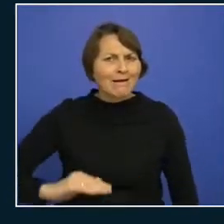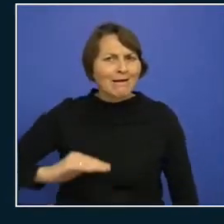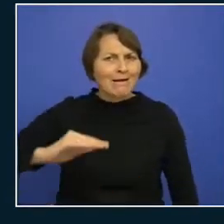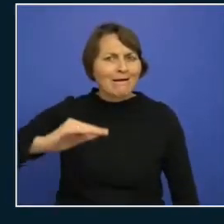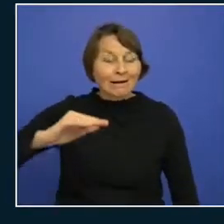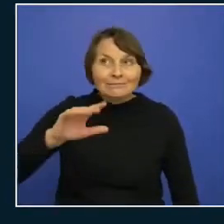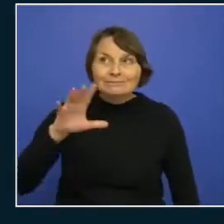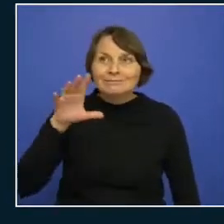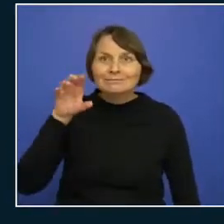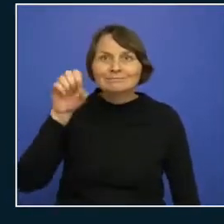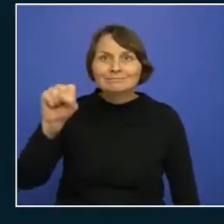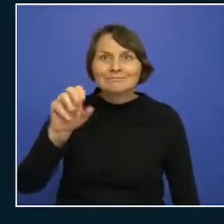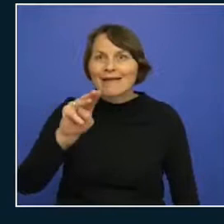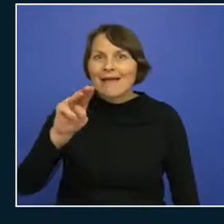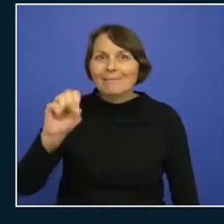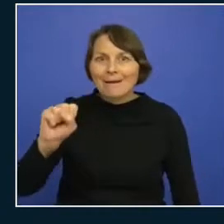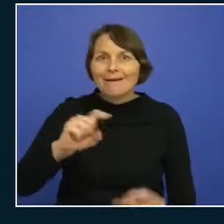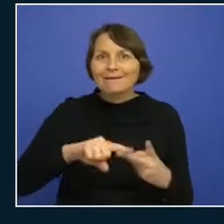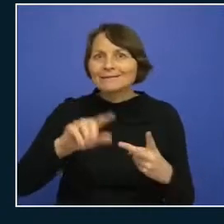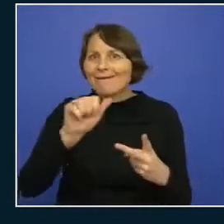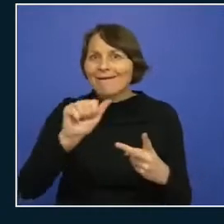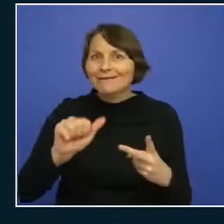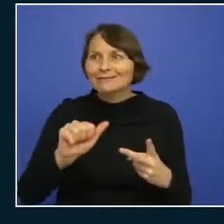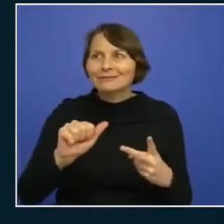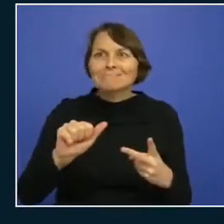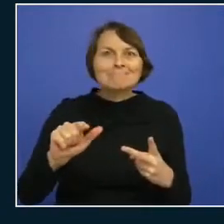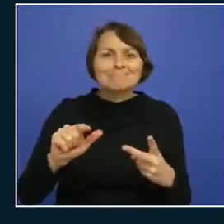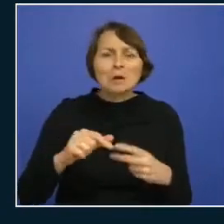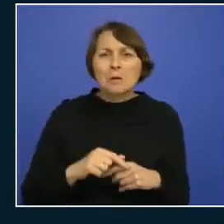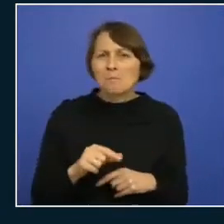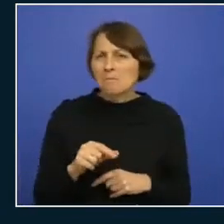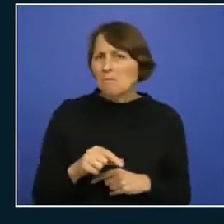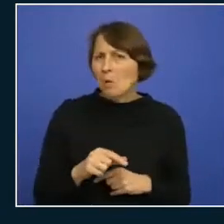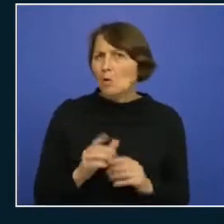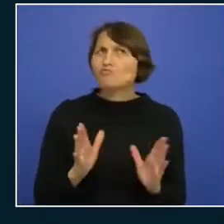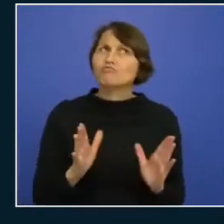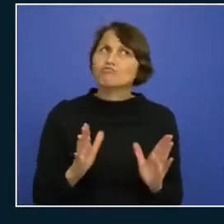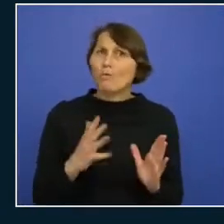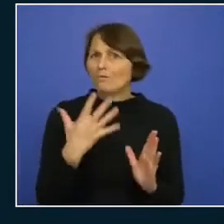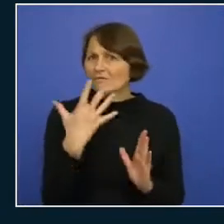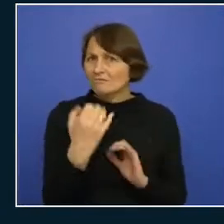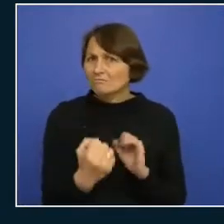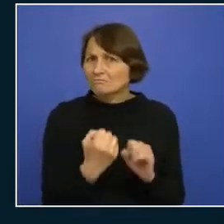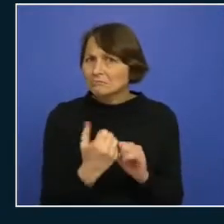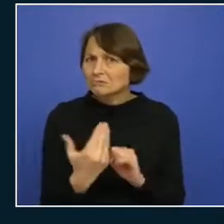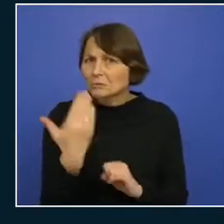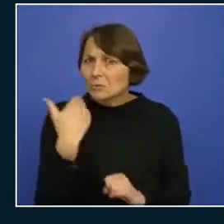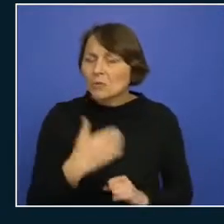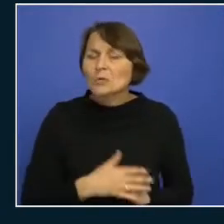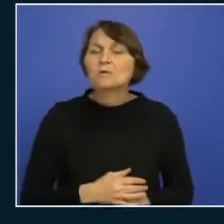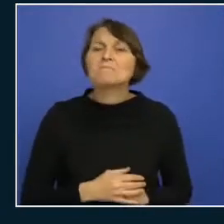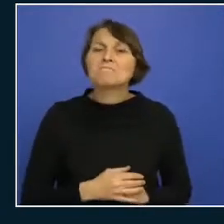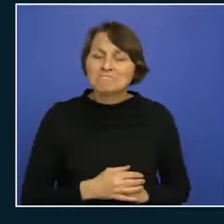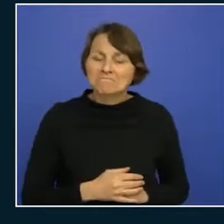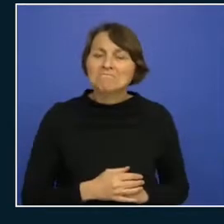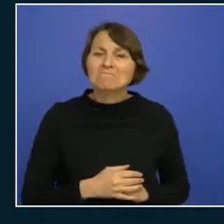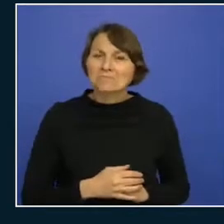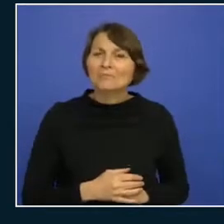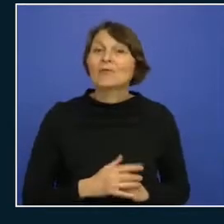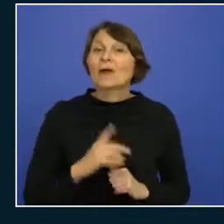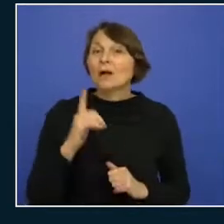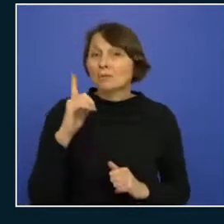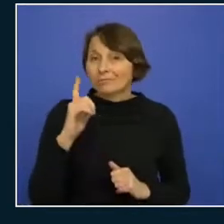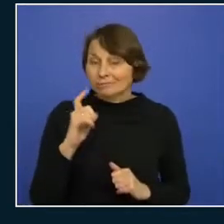oh azure in particular i think five years ago something like that so i started with uh over c65